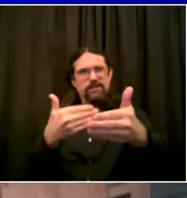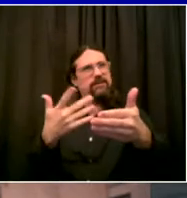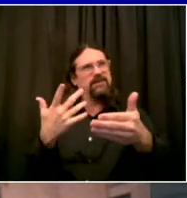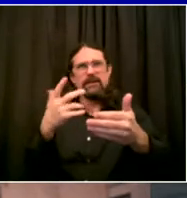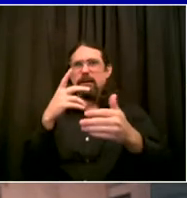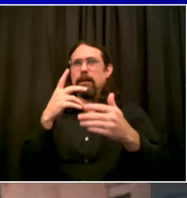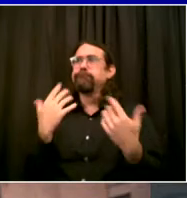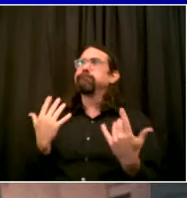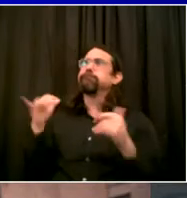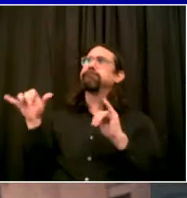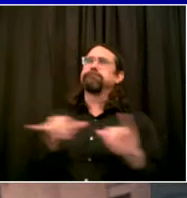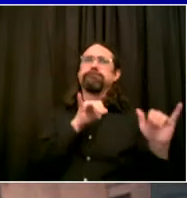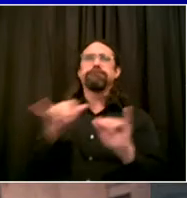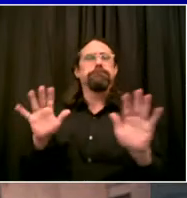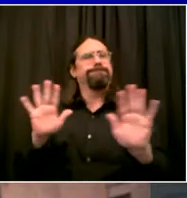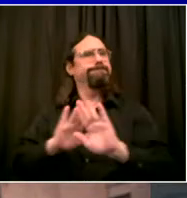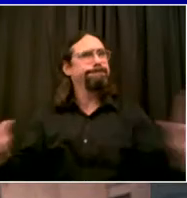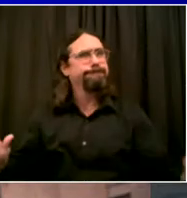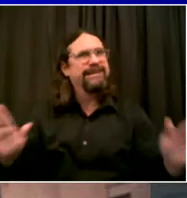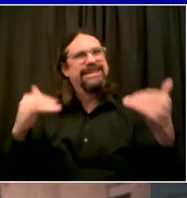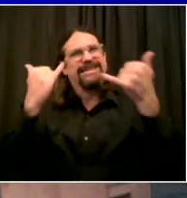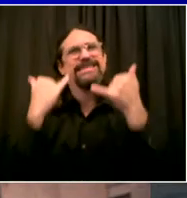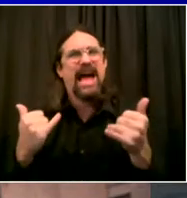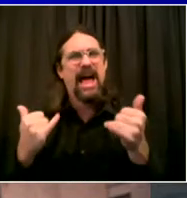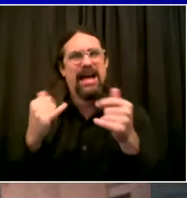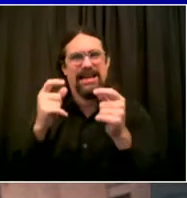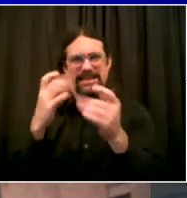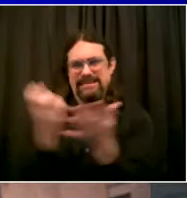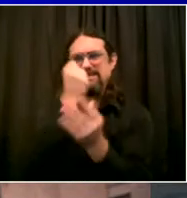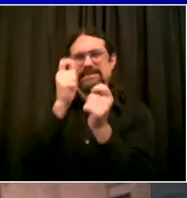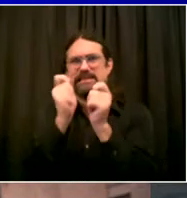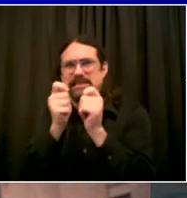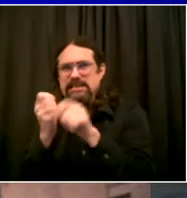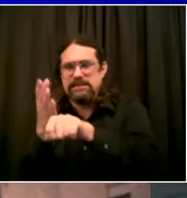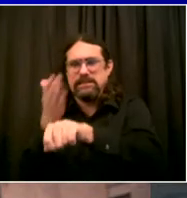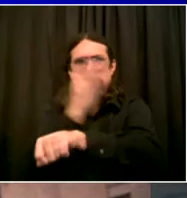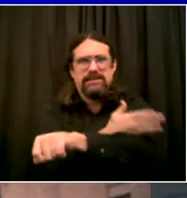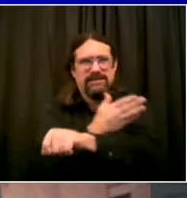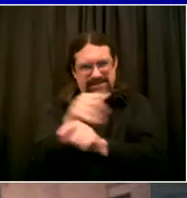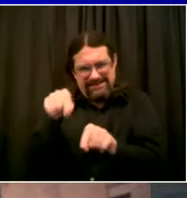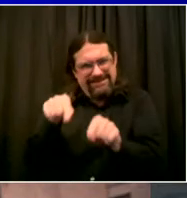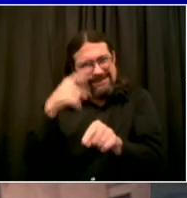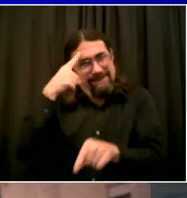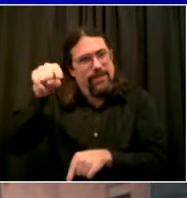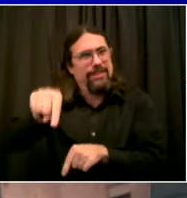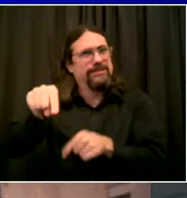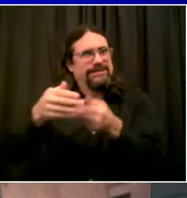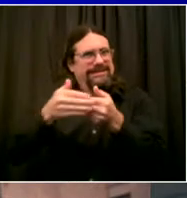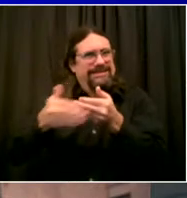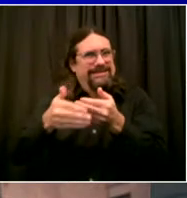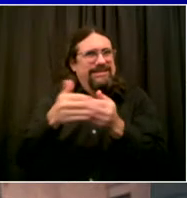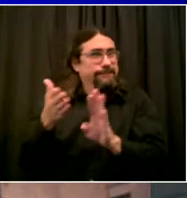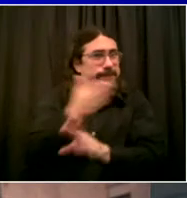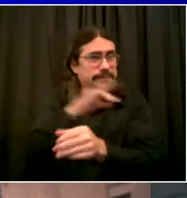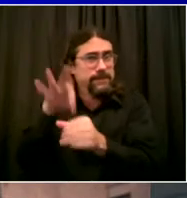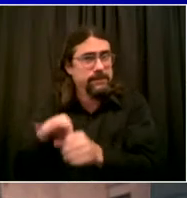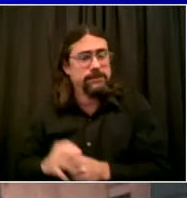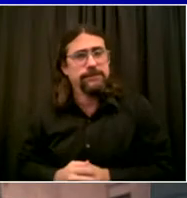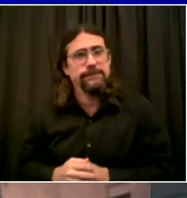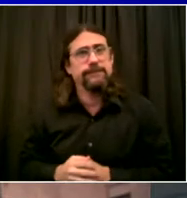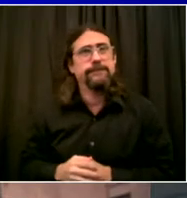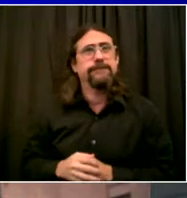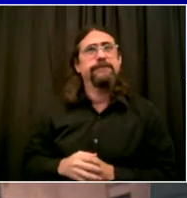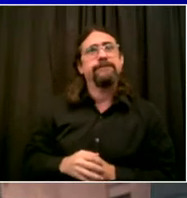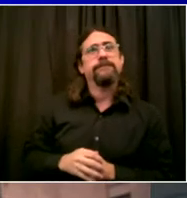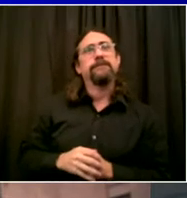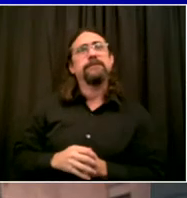on election day. But the better early voting works, the more and more people choose to vote early, the less you have a problem on election day. You relieve some